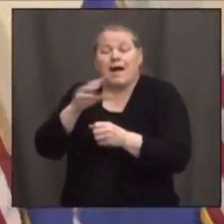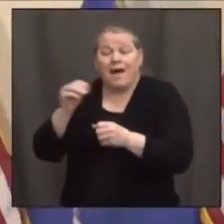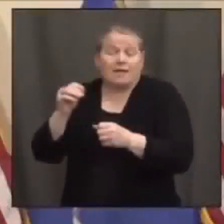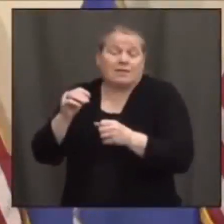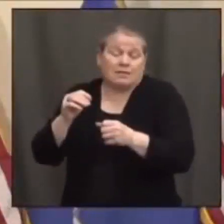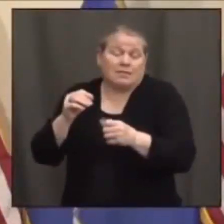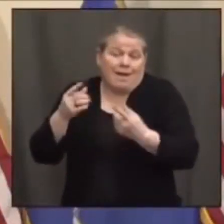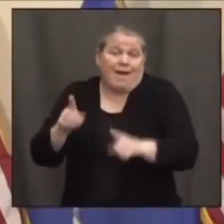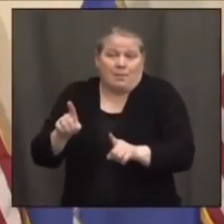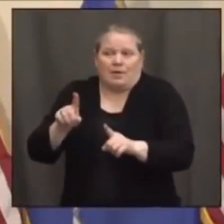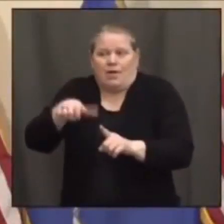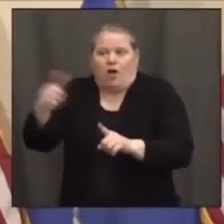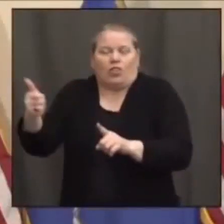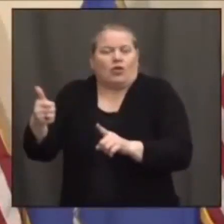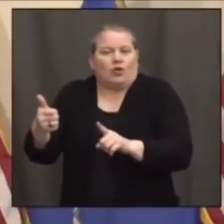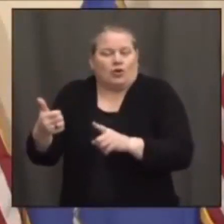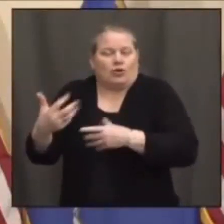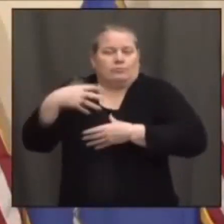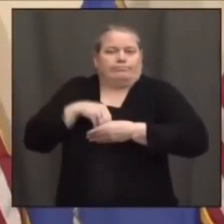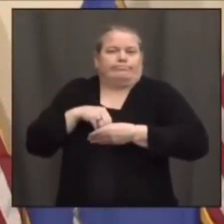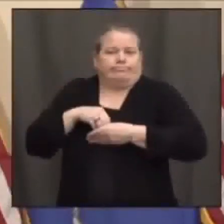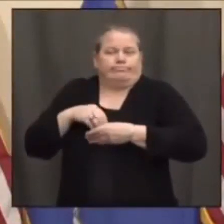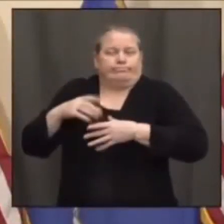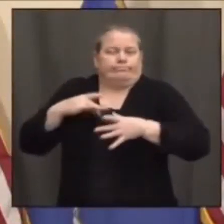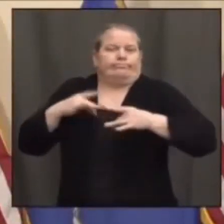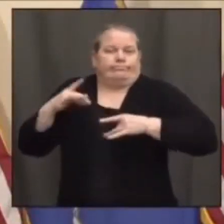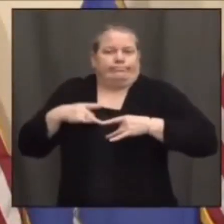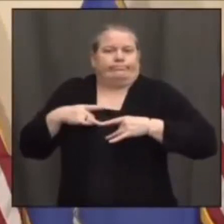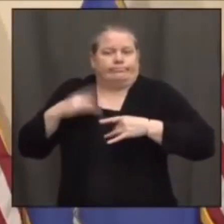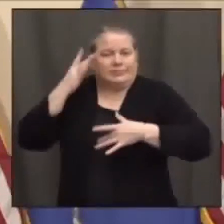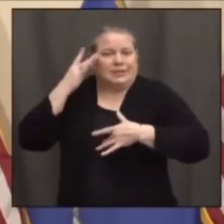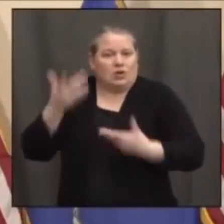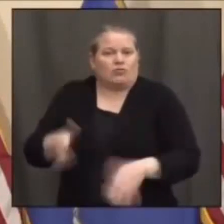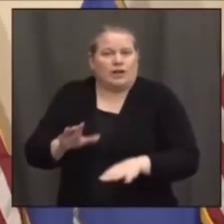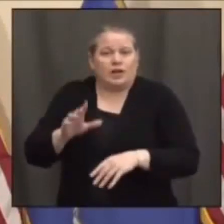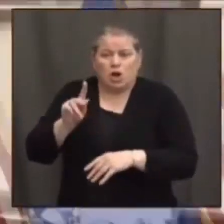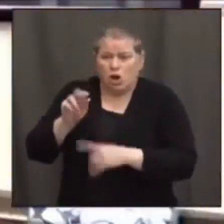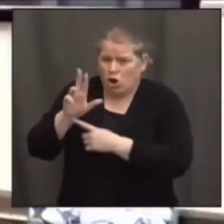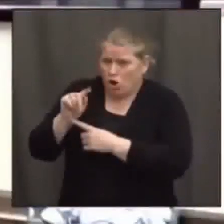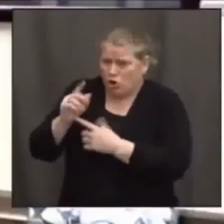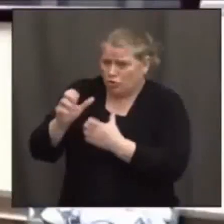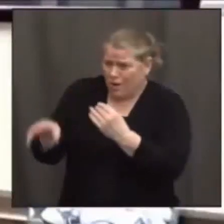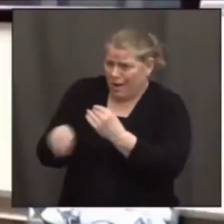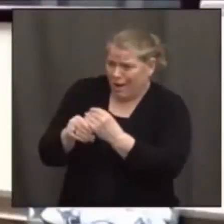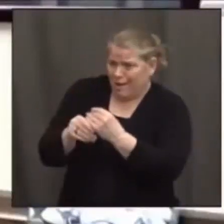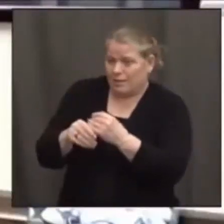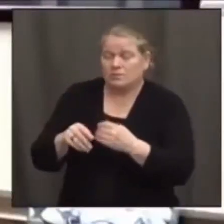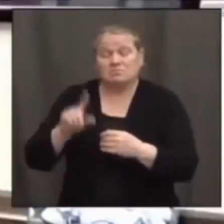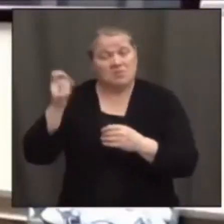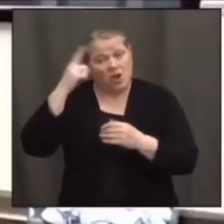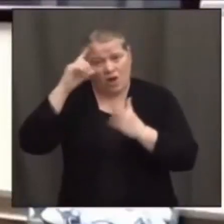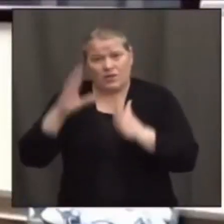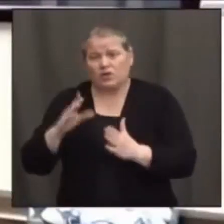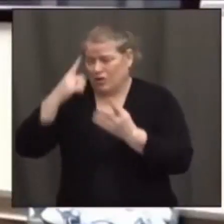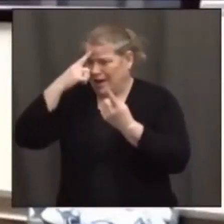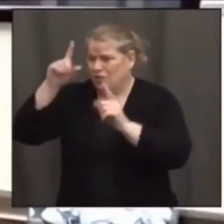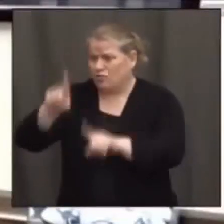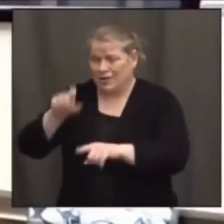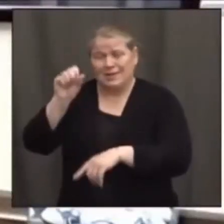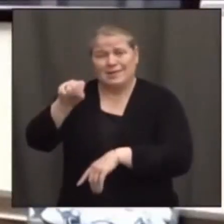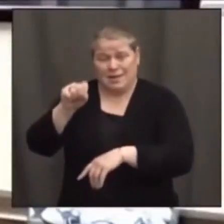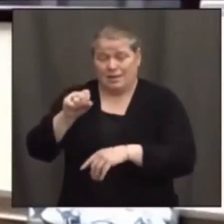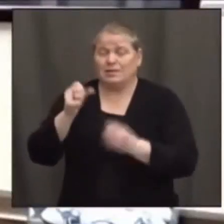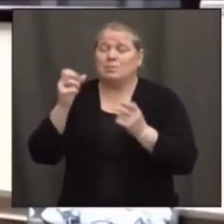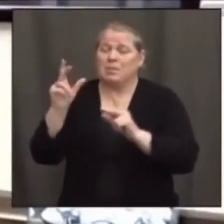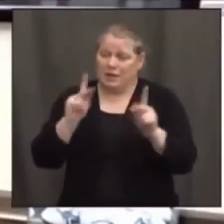I think you – Governor, I think you've got it exactly right. And I think that there is a lot of fear and concern about, you know,